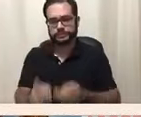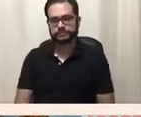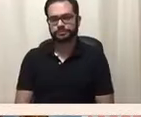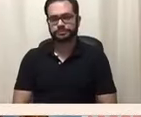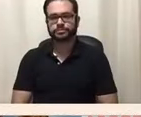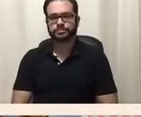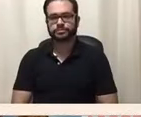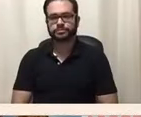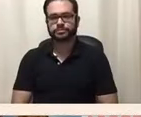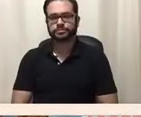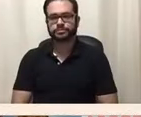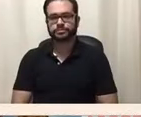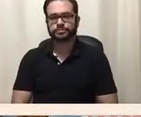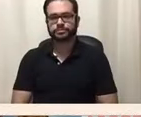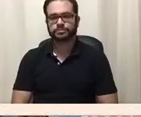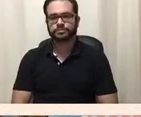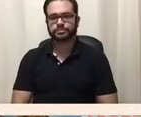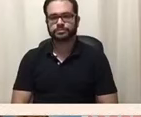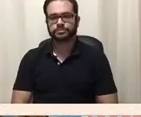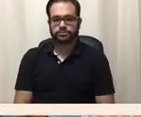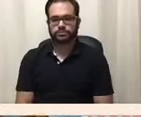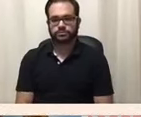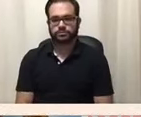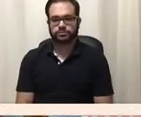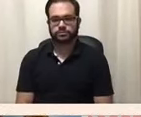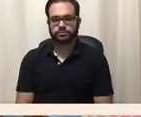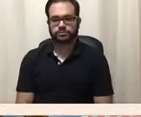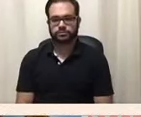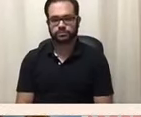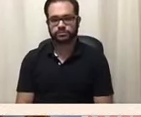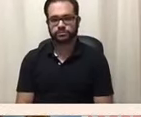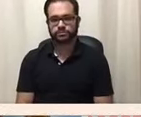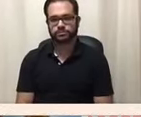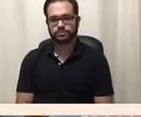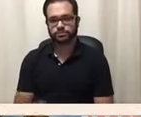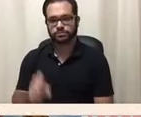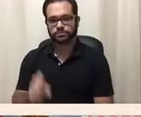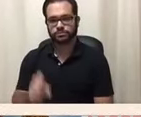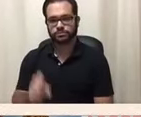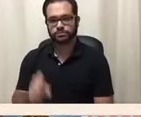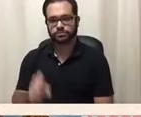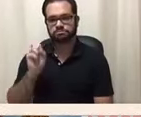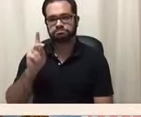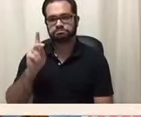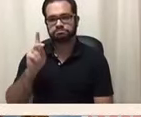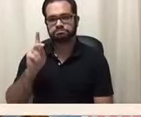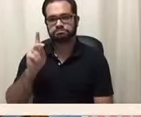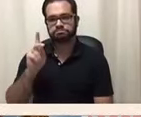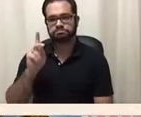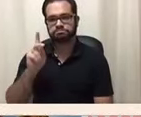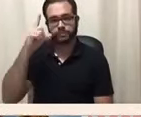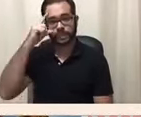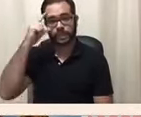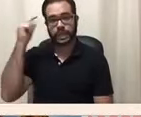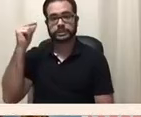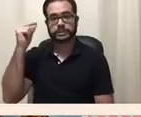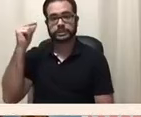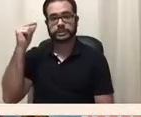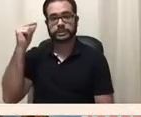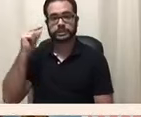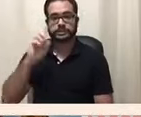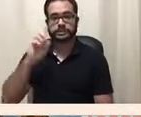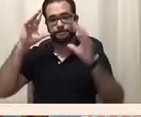So in 1988, Gallaudet's death president now protests. So students of